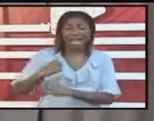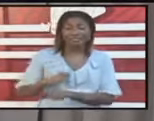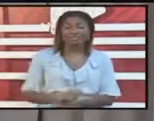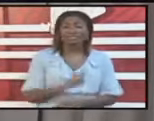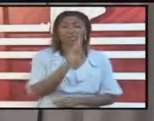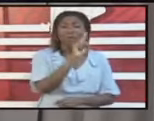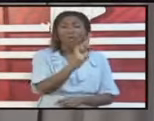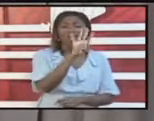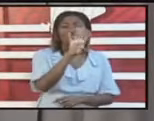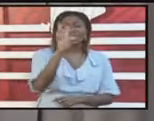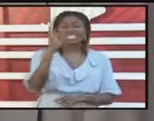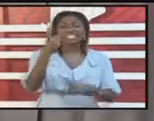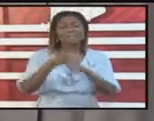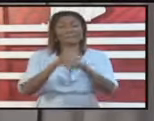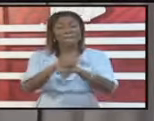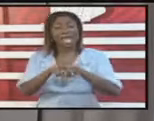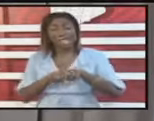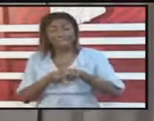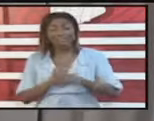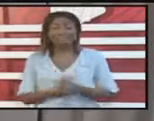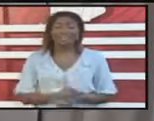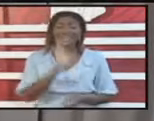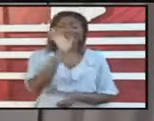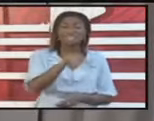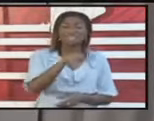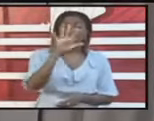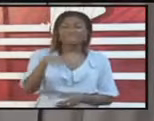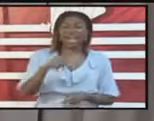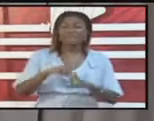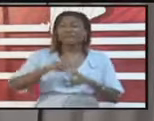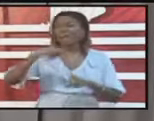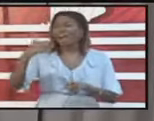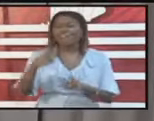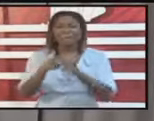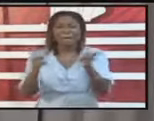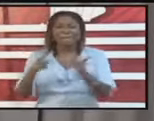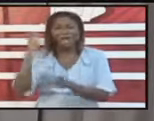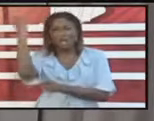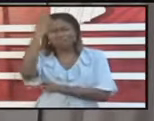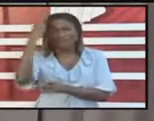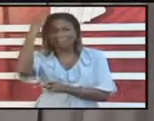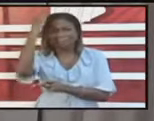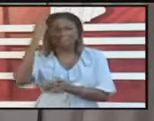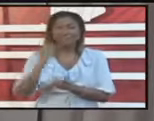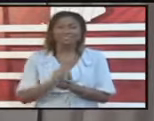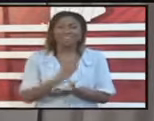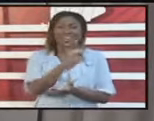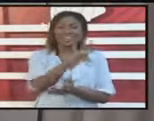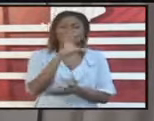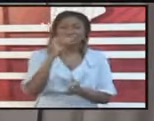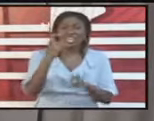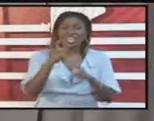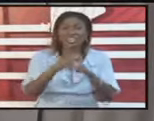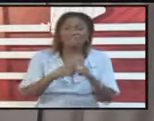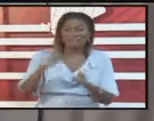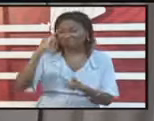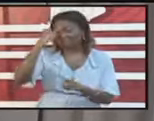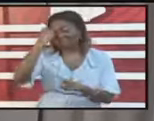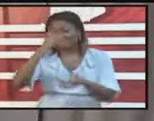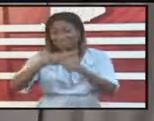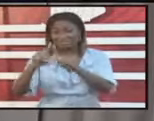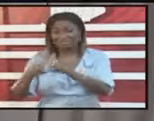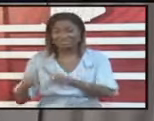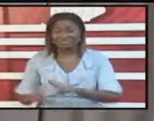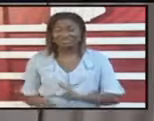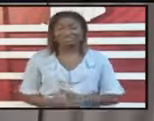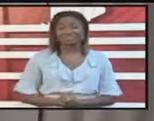the United Kingdom, 55 from other areas in Europe, 50 from Middle Eastern countries and 68 from Far East